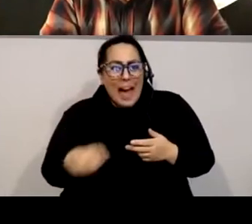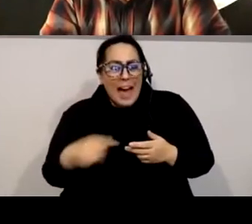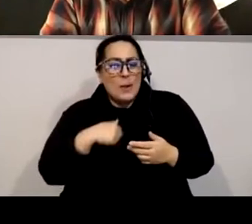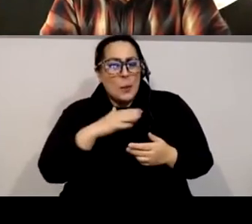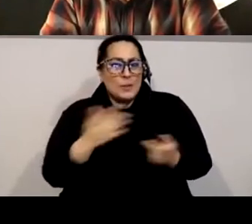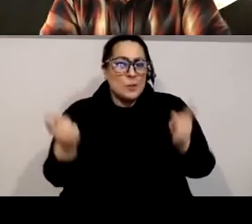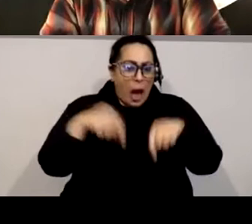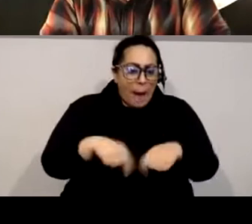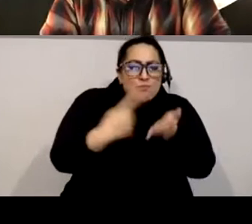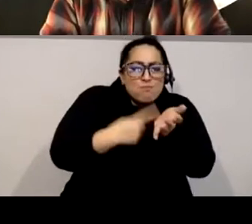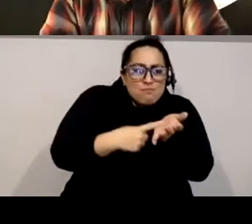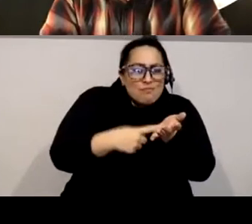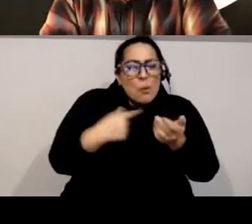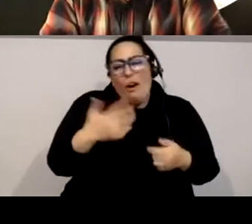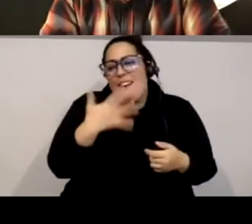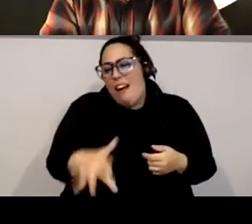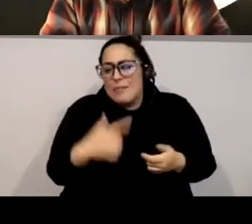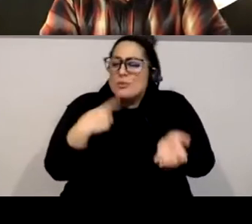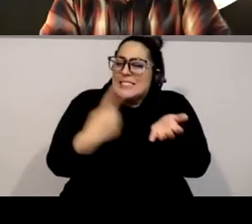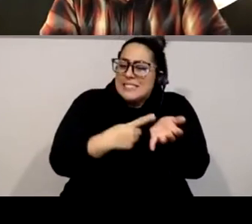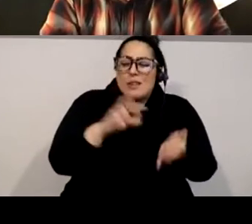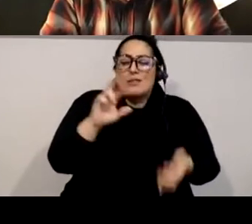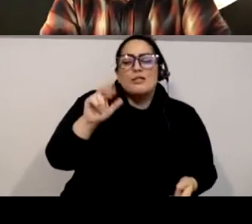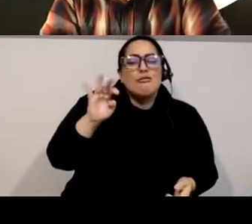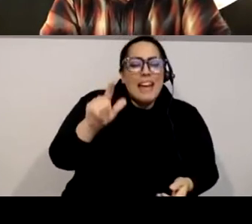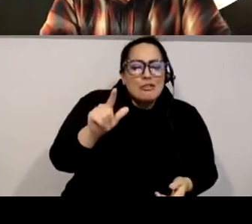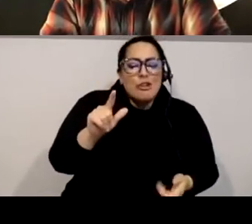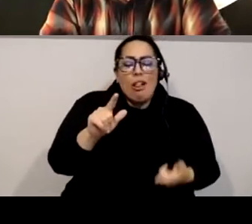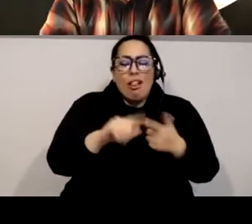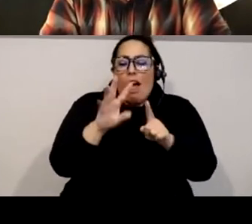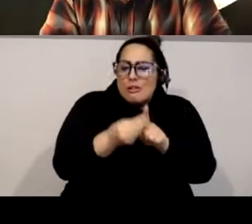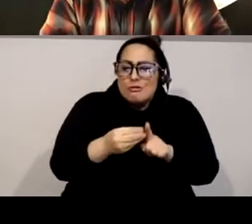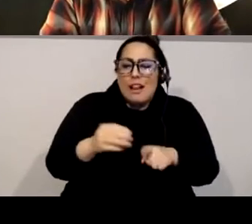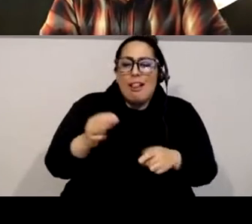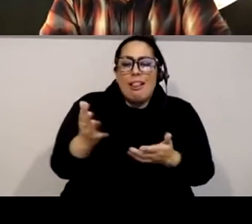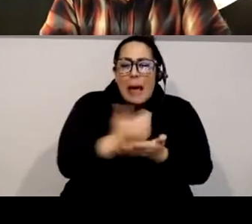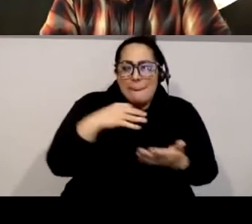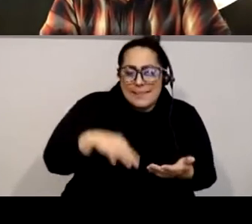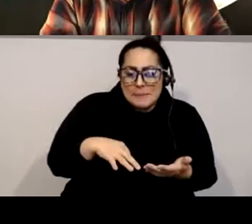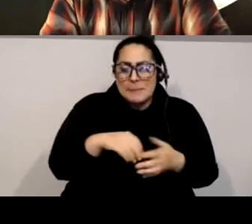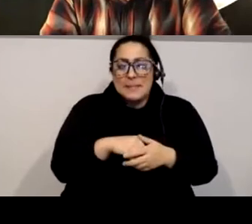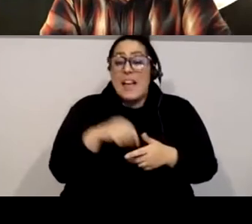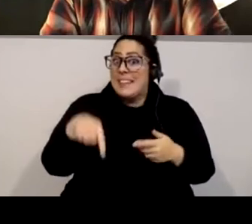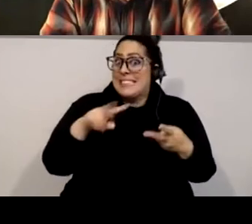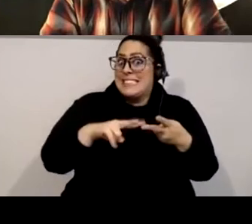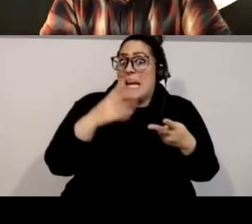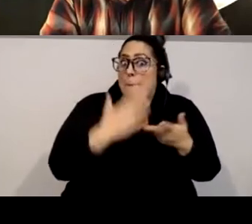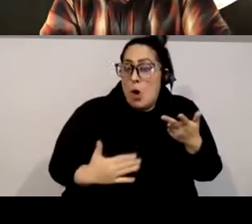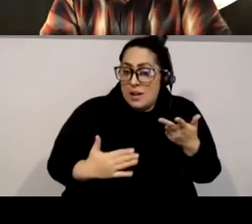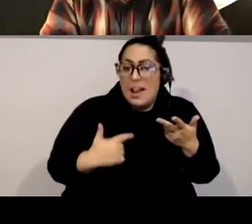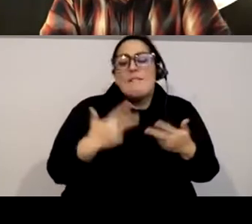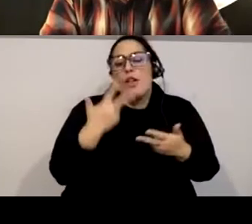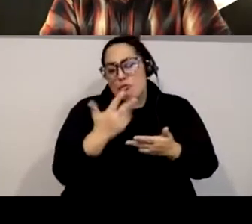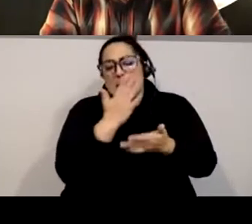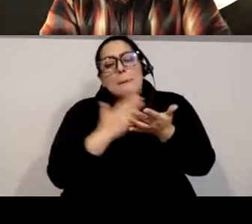value structures inherent in capitalism as it relates to culture. This program is the second of a three-part series presented by the Shelley and